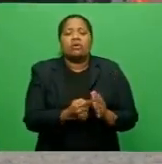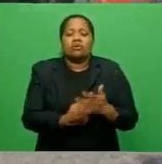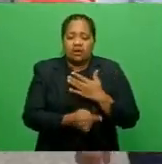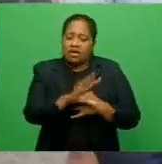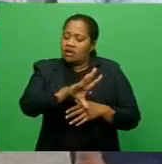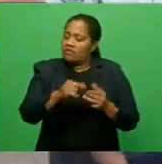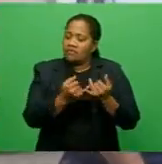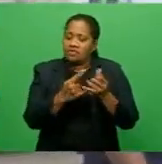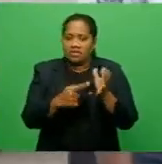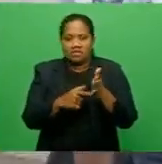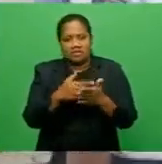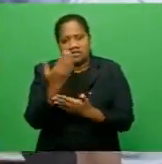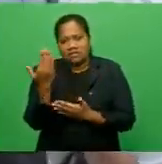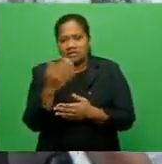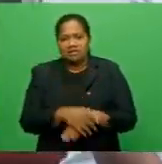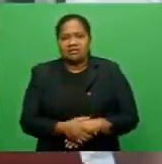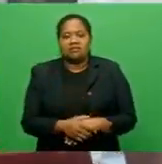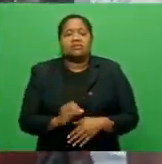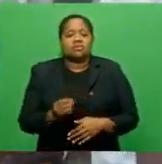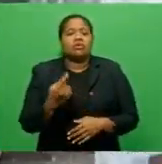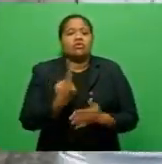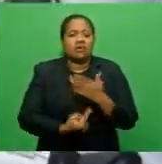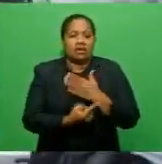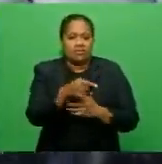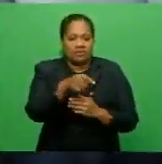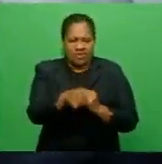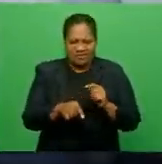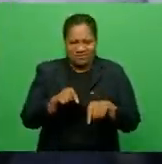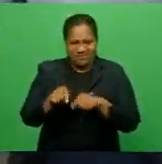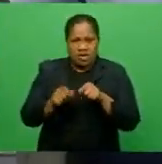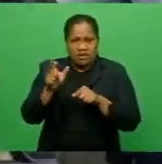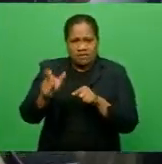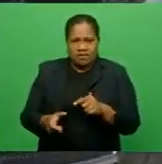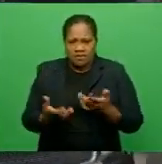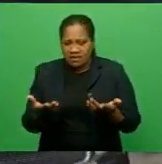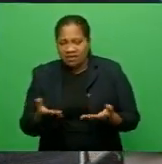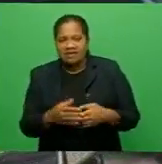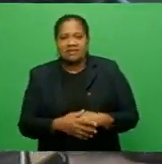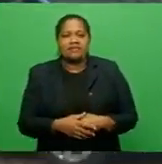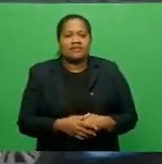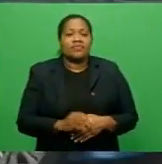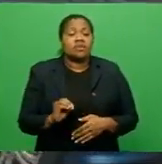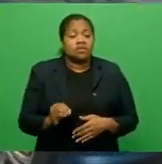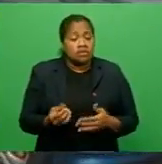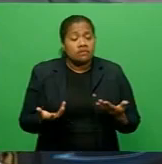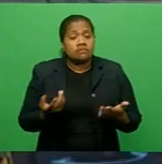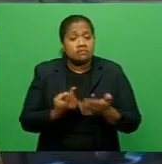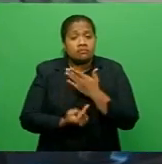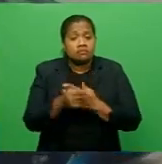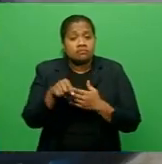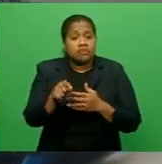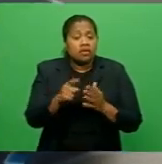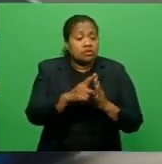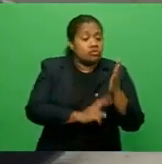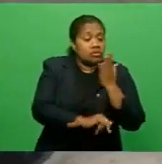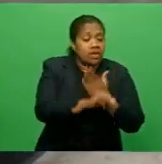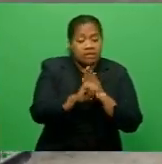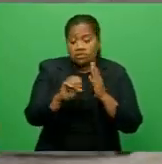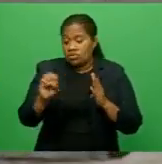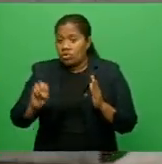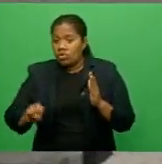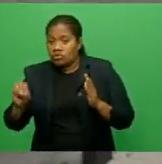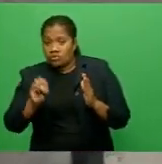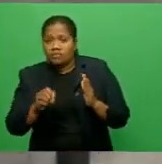indecently annoying a person and one count of criminal intimidation. It is alleged that between July and October, he